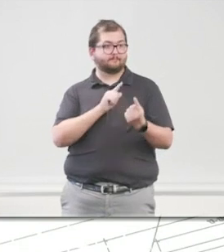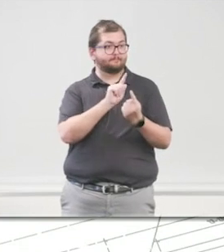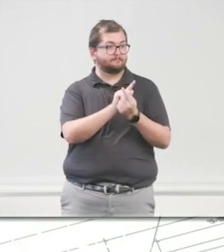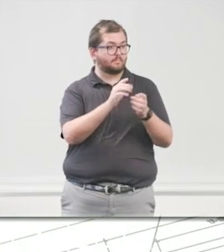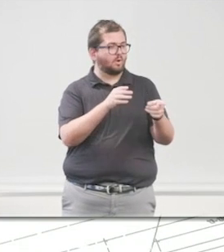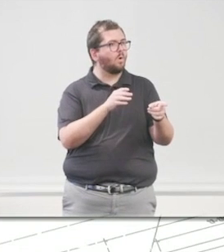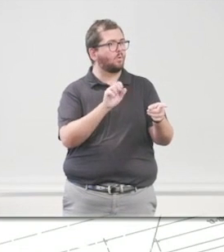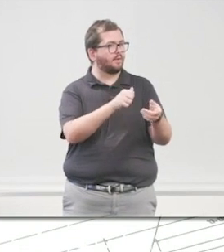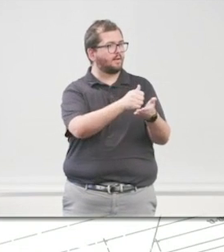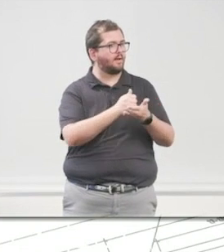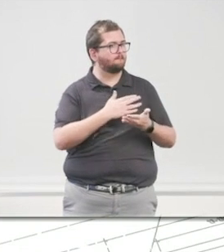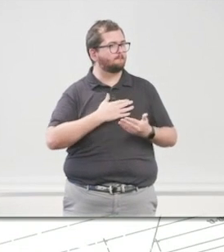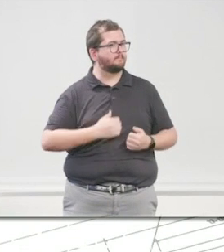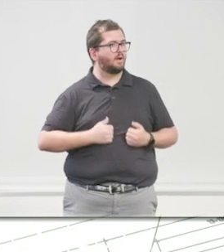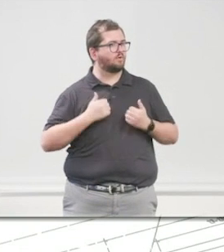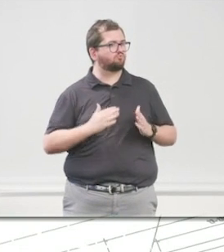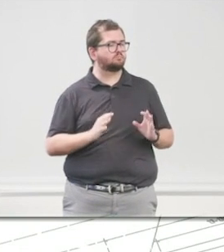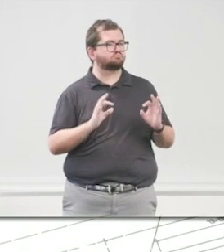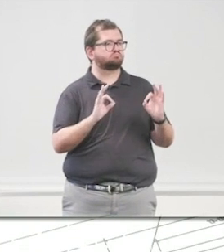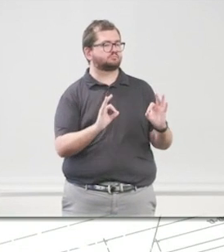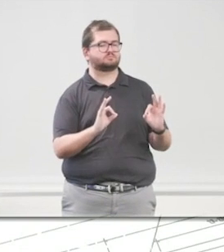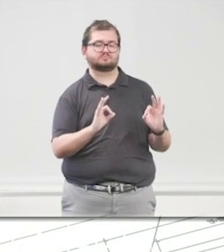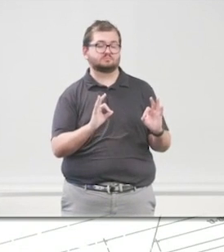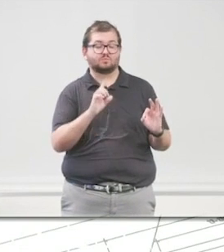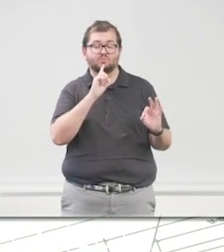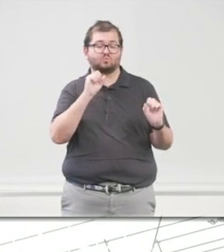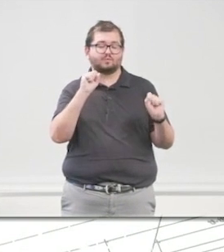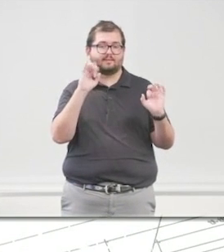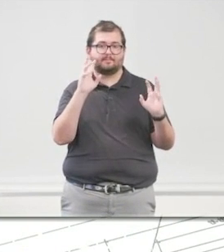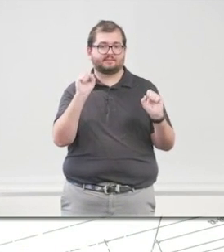residents out in time of emergency. It's unbelievable what you do.